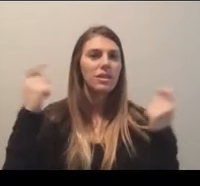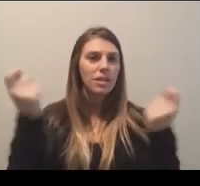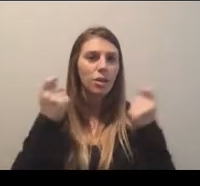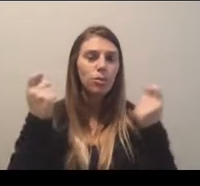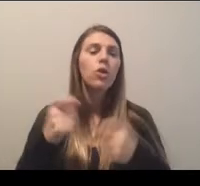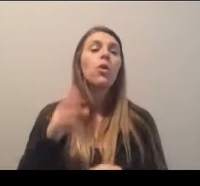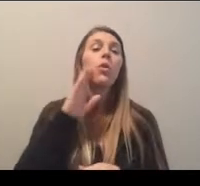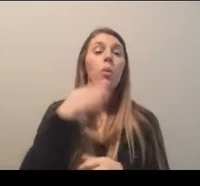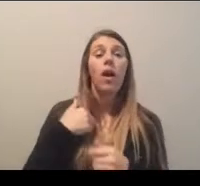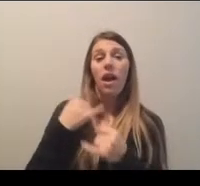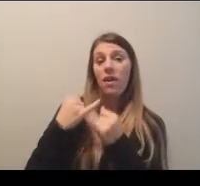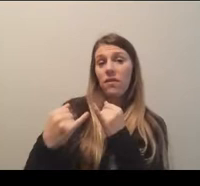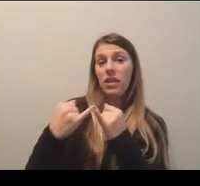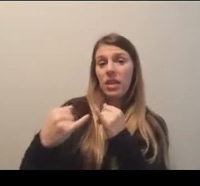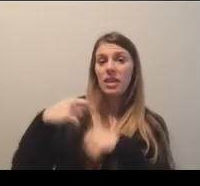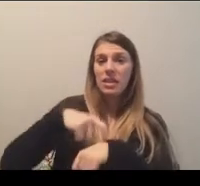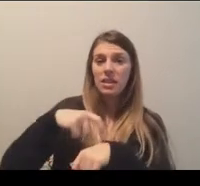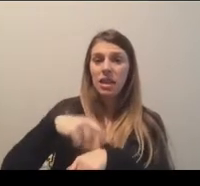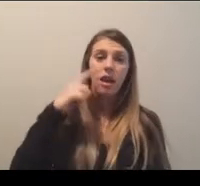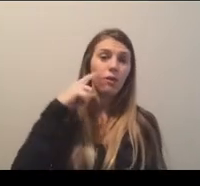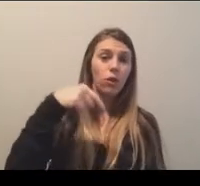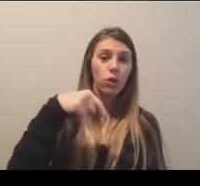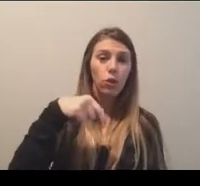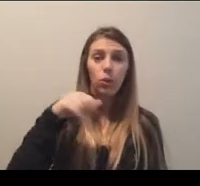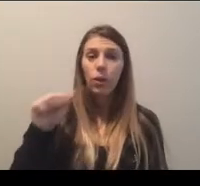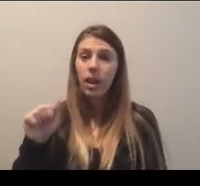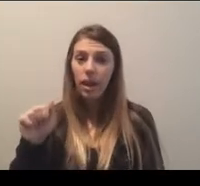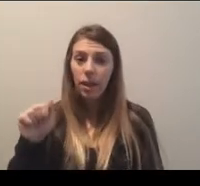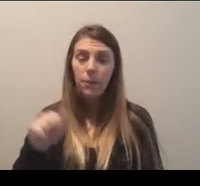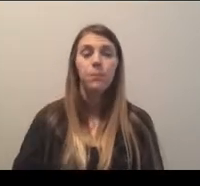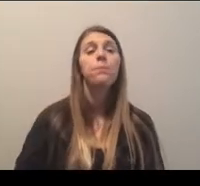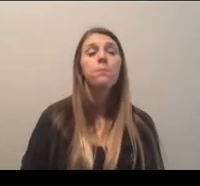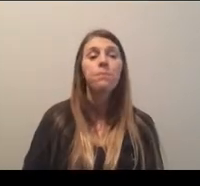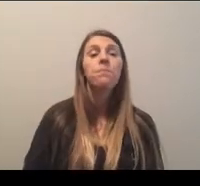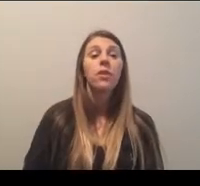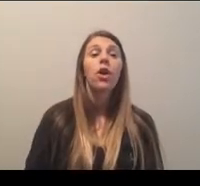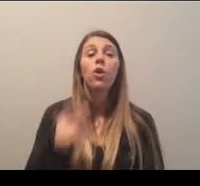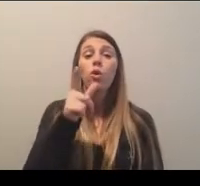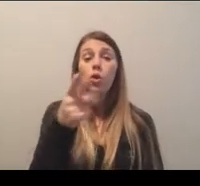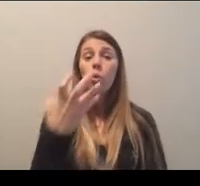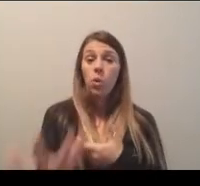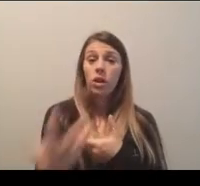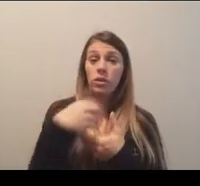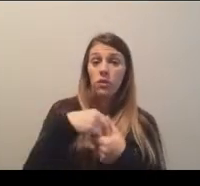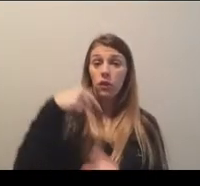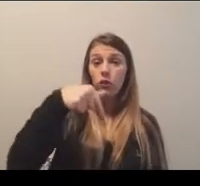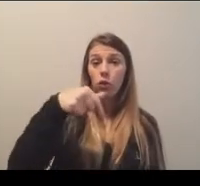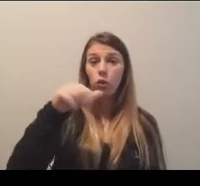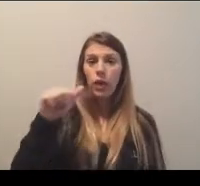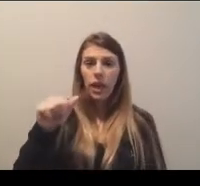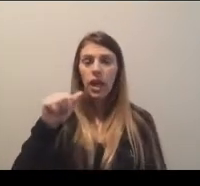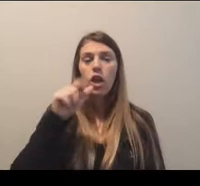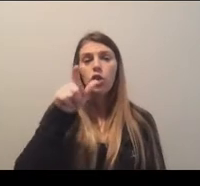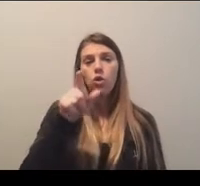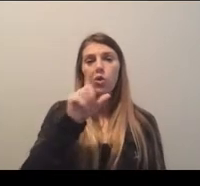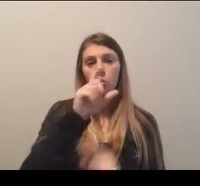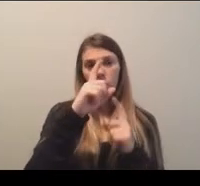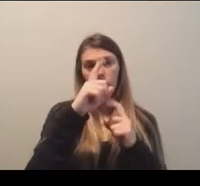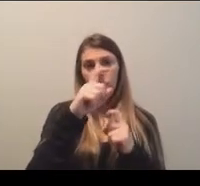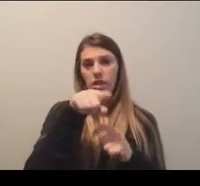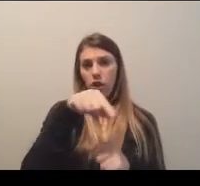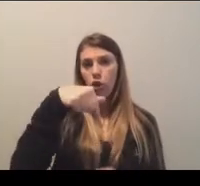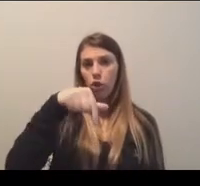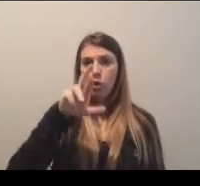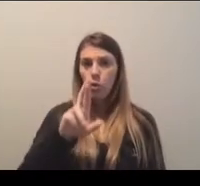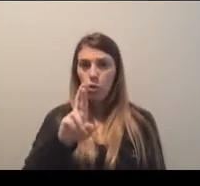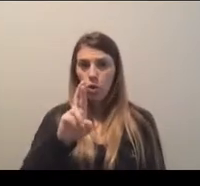saving time at the end for question and answer. And to participate in the Q&A for the session, you can scan the QR code on